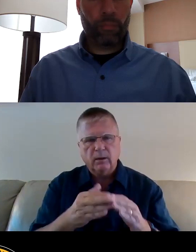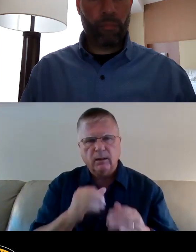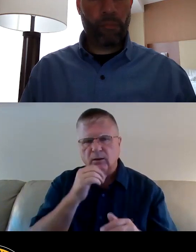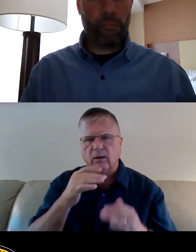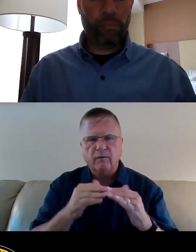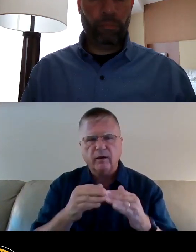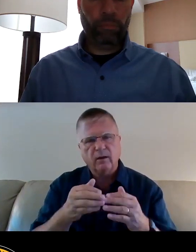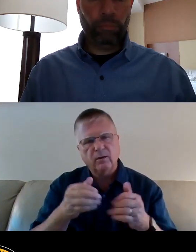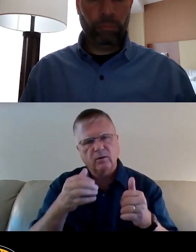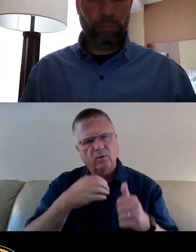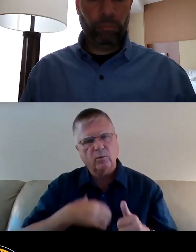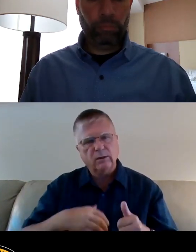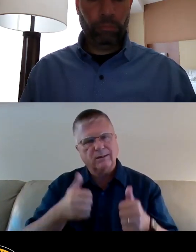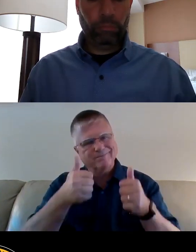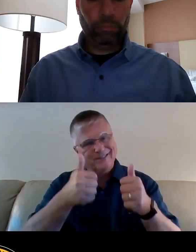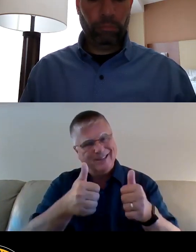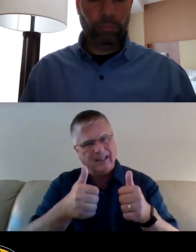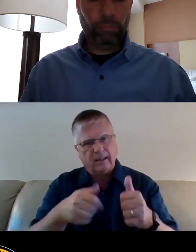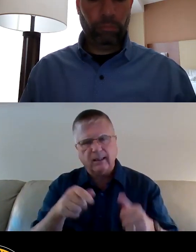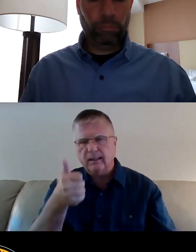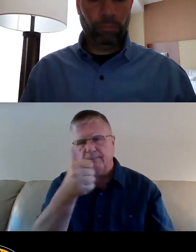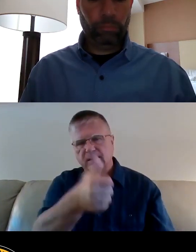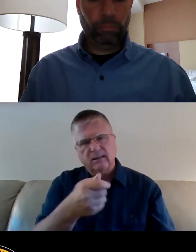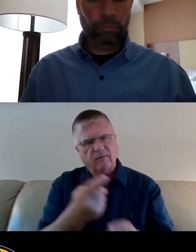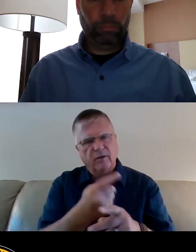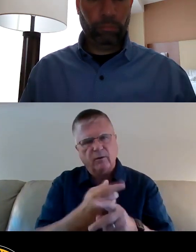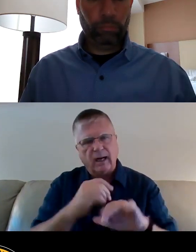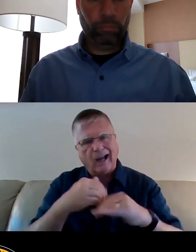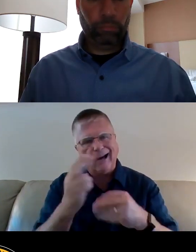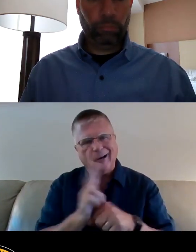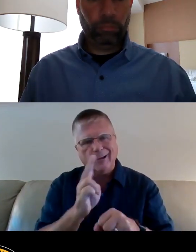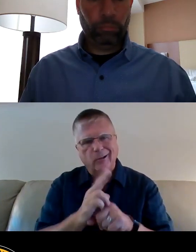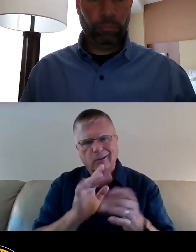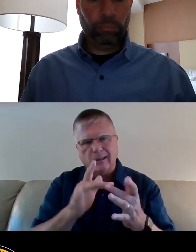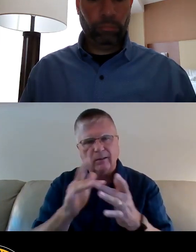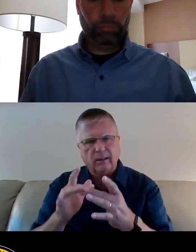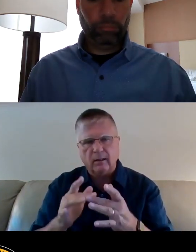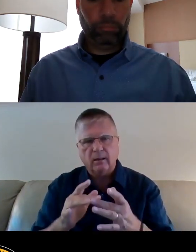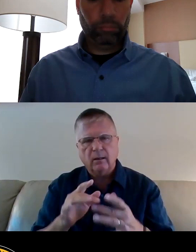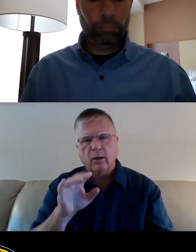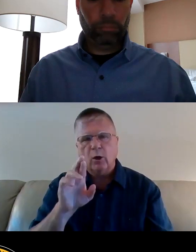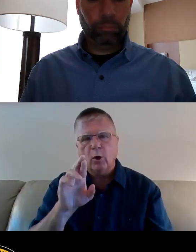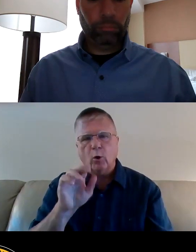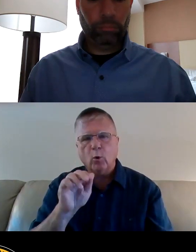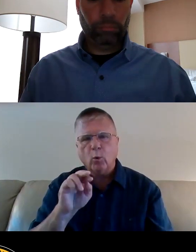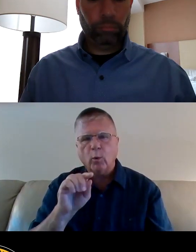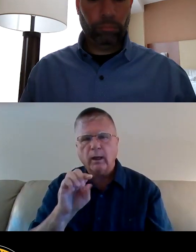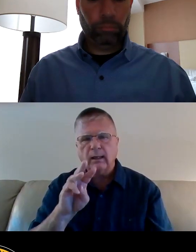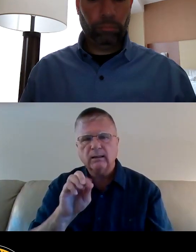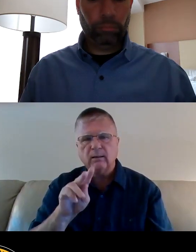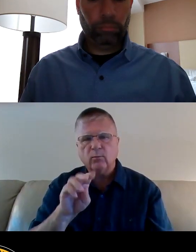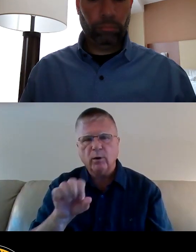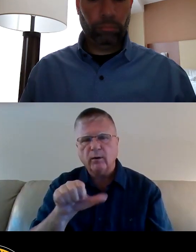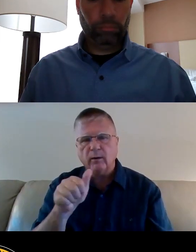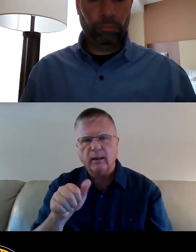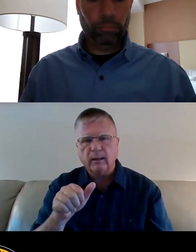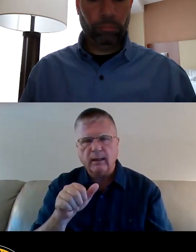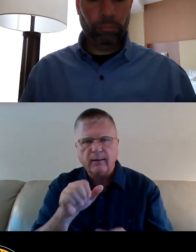to figure out how to use a computer on the internet. With ransomware and other scams, they can have their entire